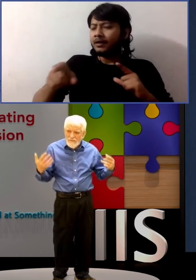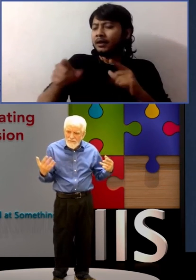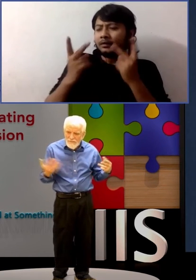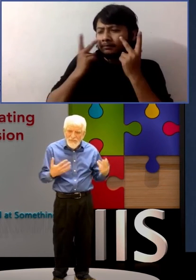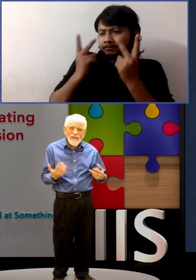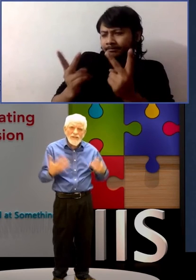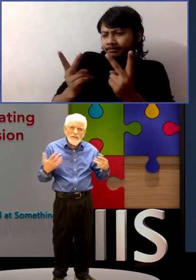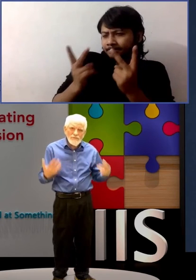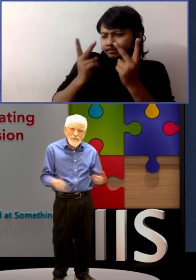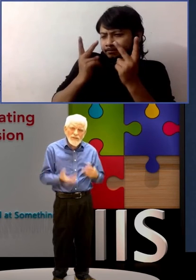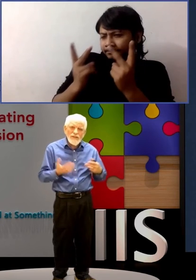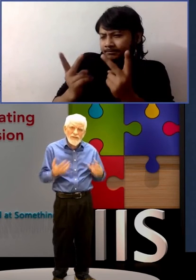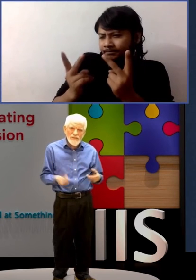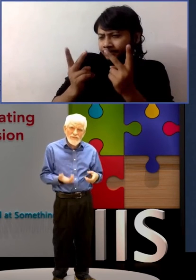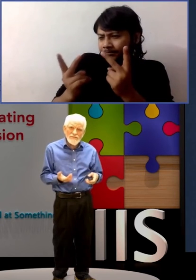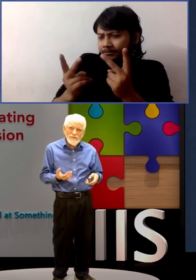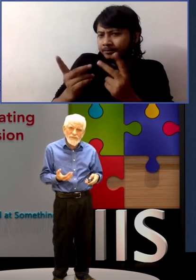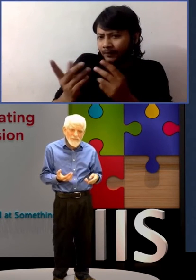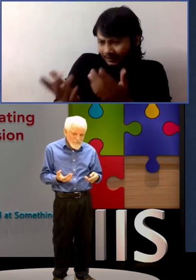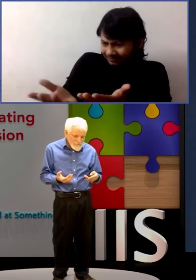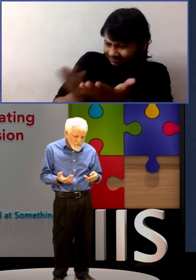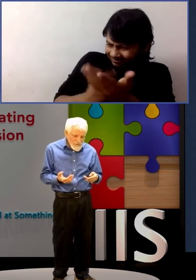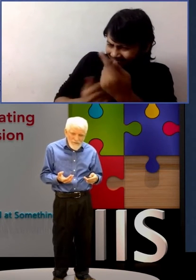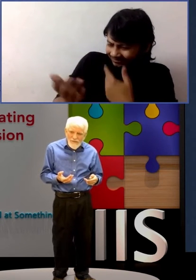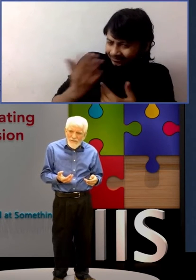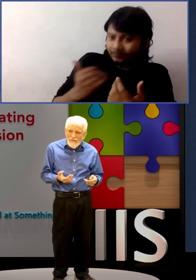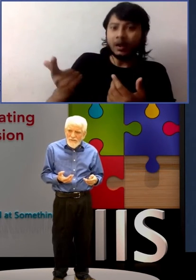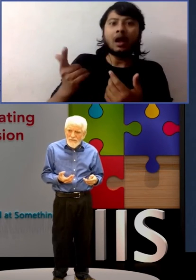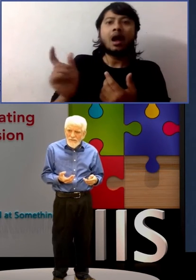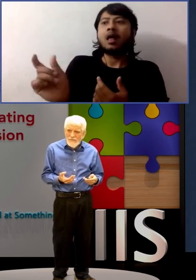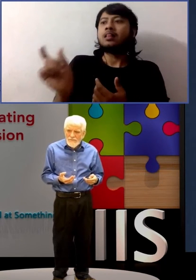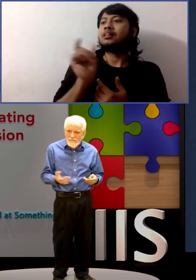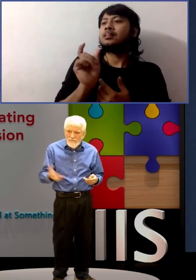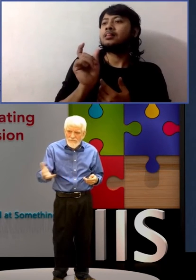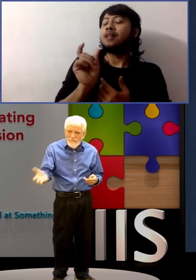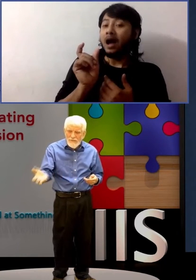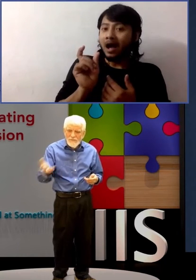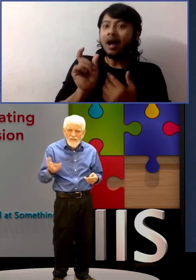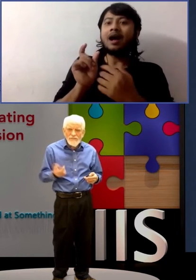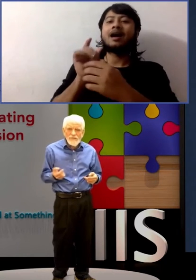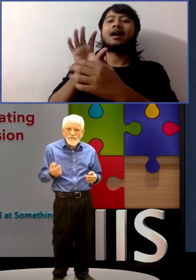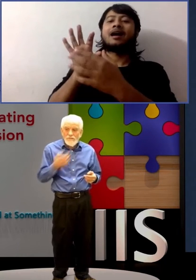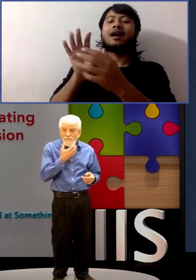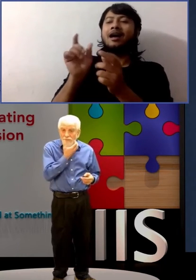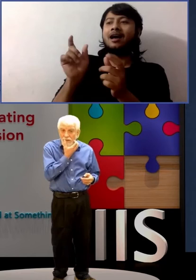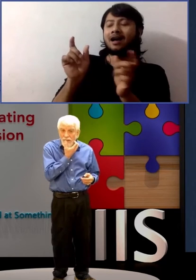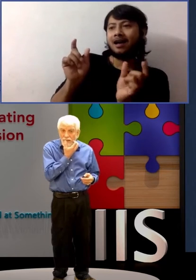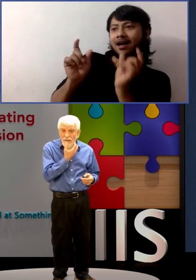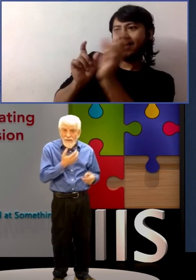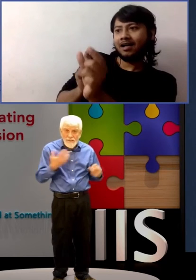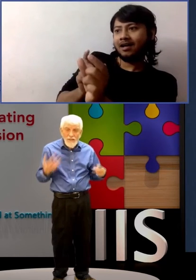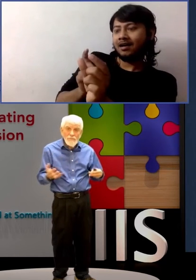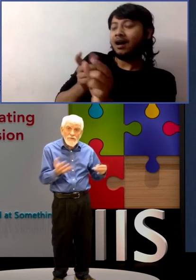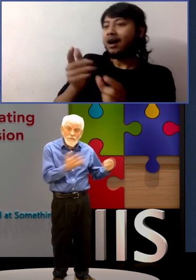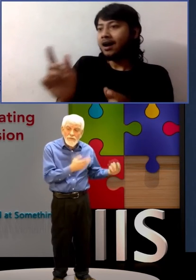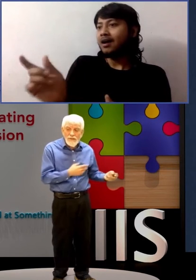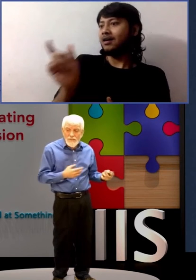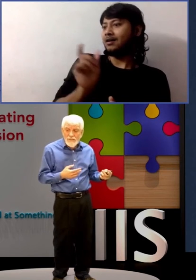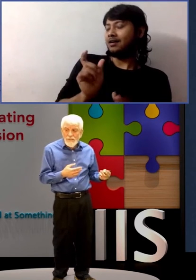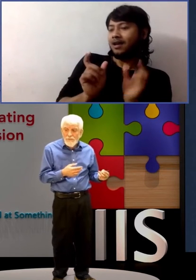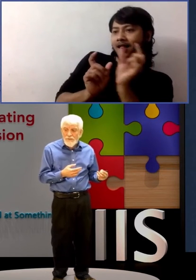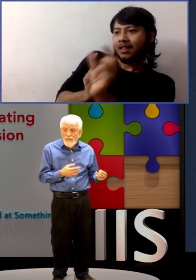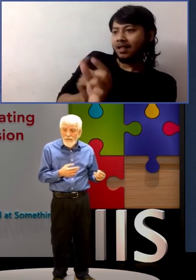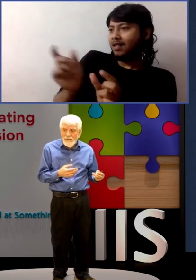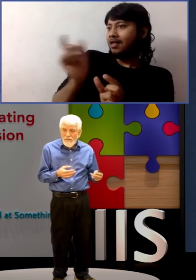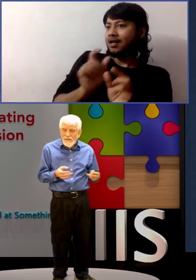relating, communicating, and so forth. So, let me give you an example and we'll play